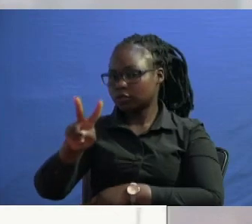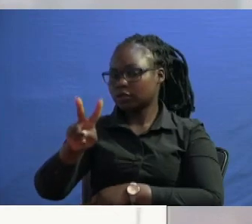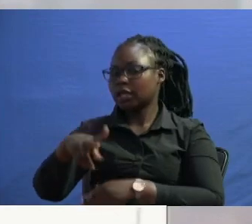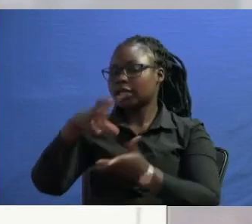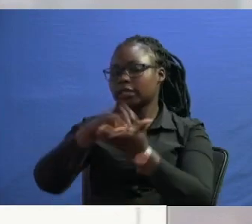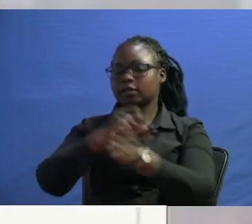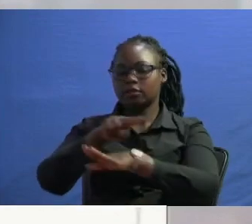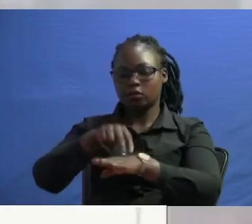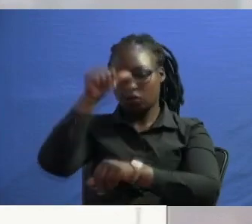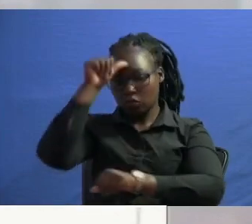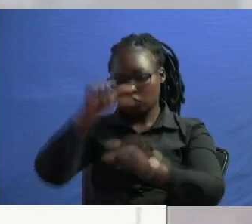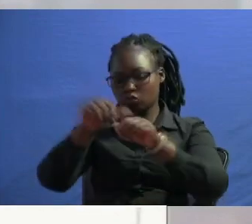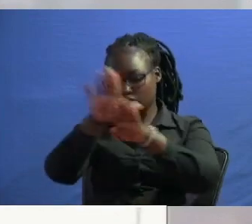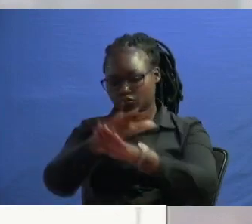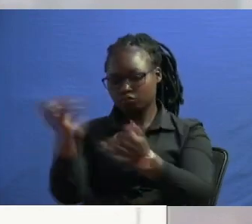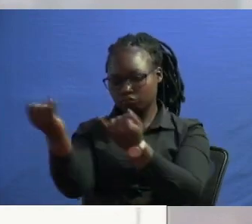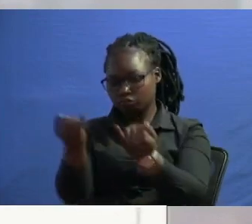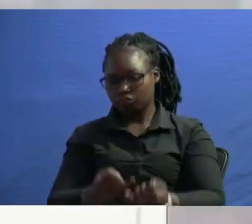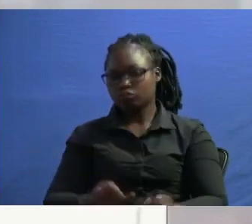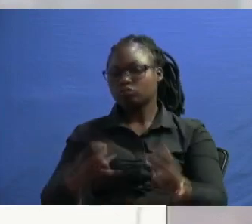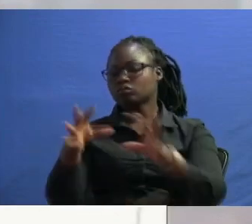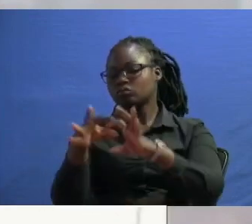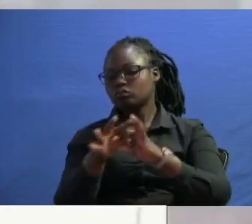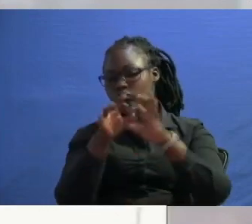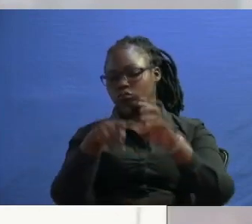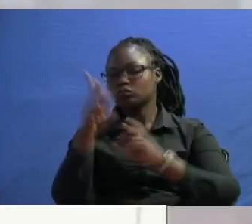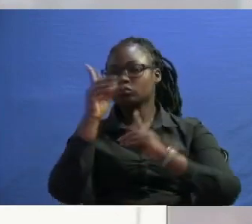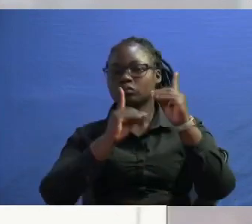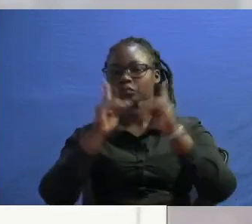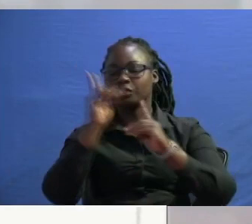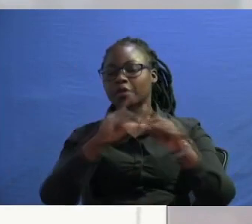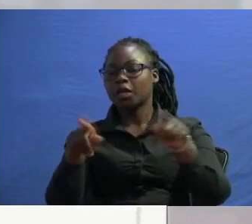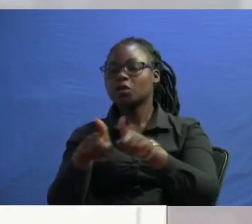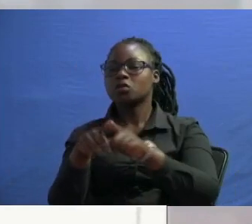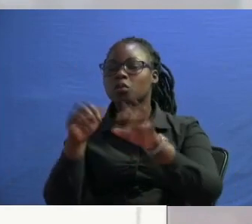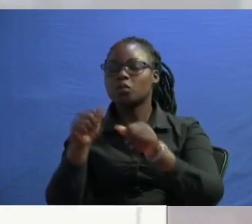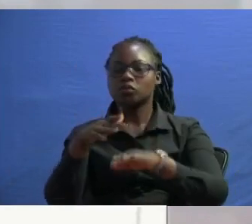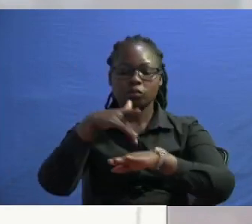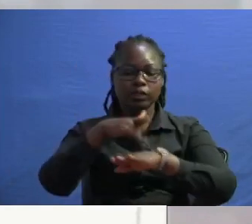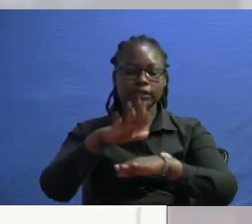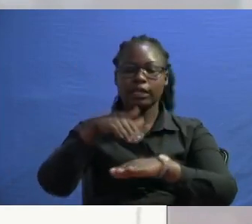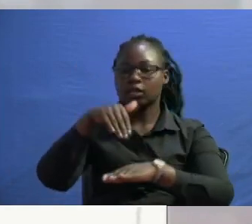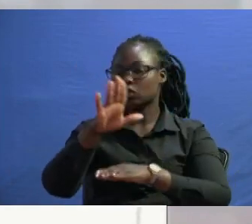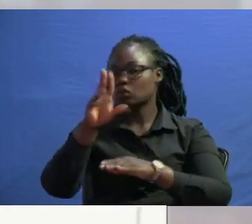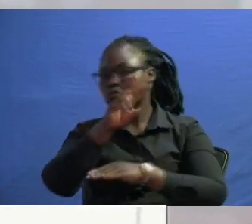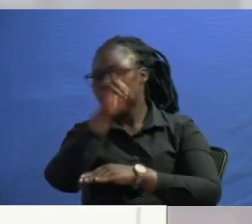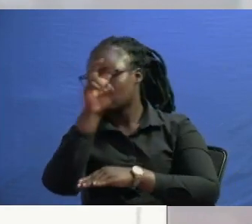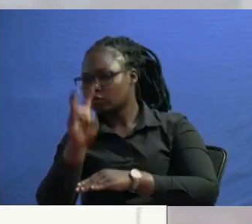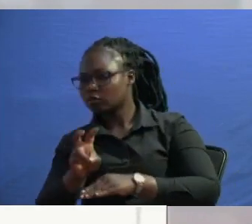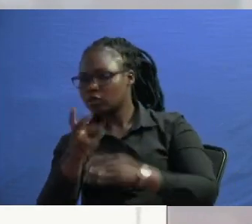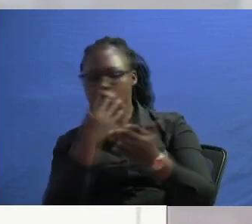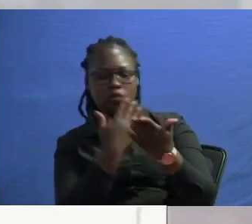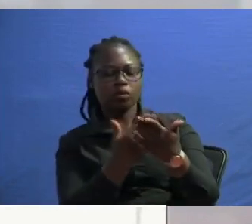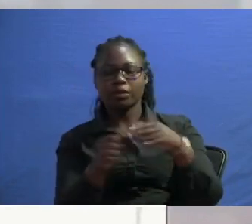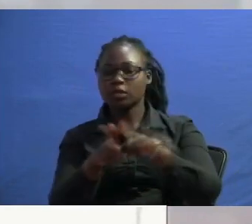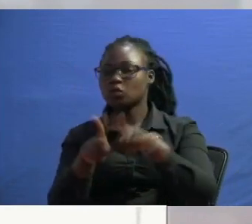tonight we invite you to be part and person of this conversation and of course you can send in your views comment and question